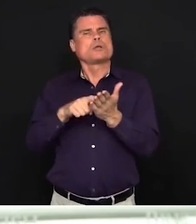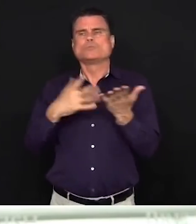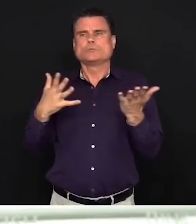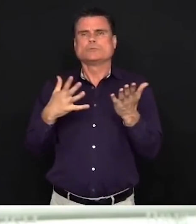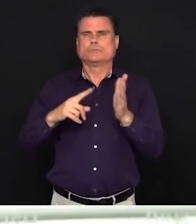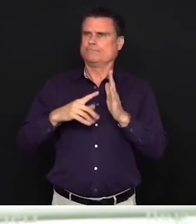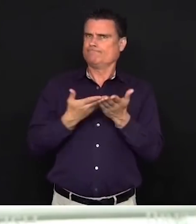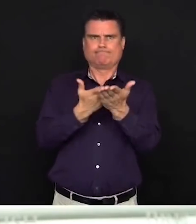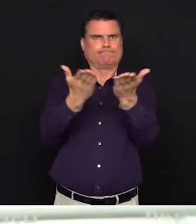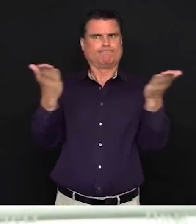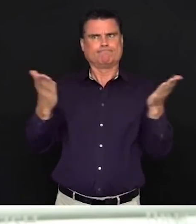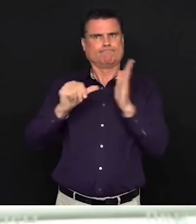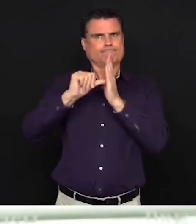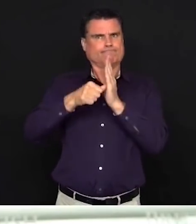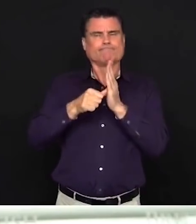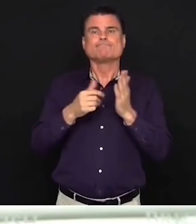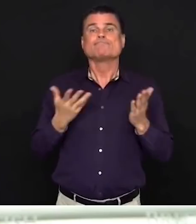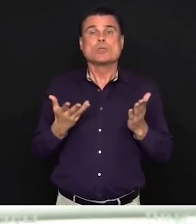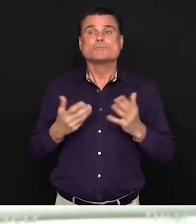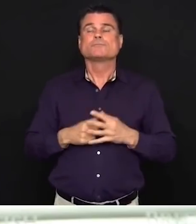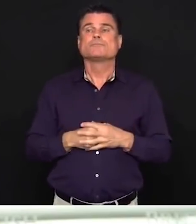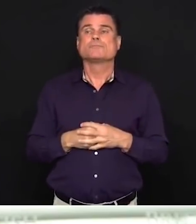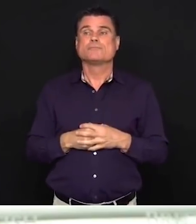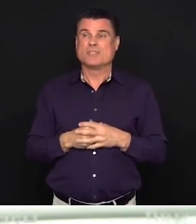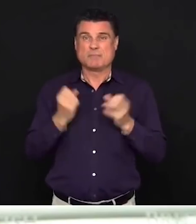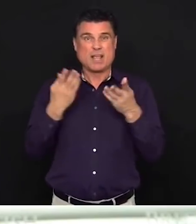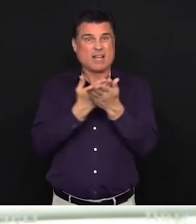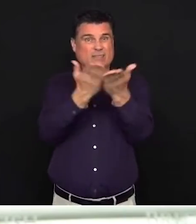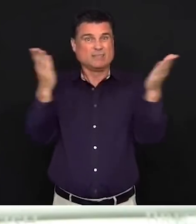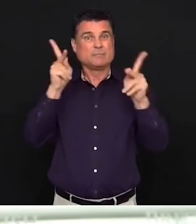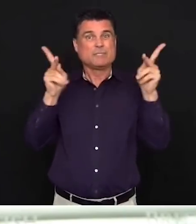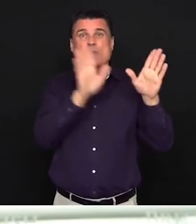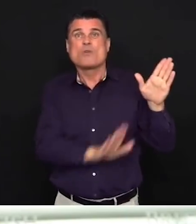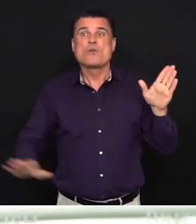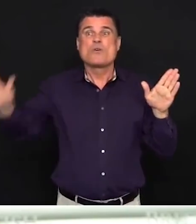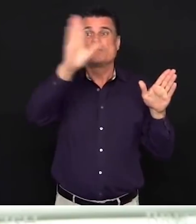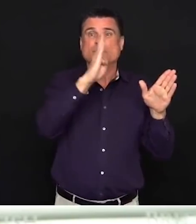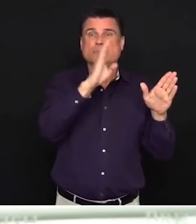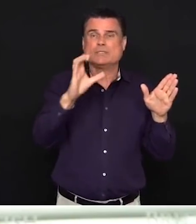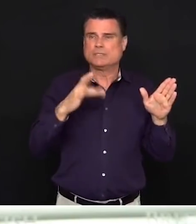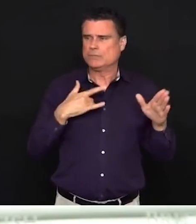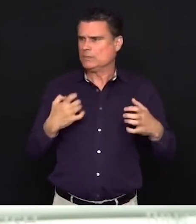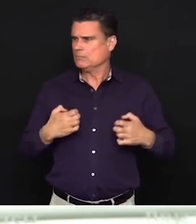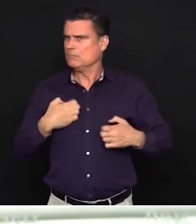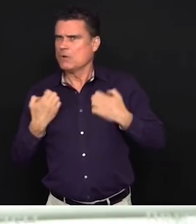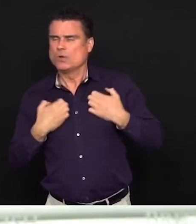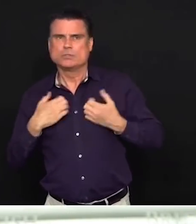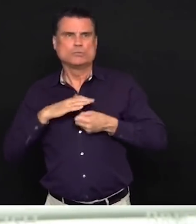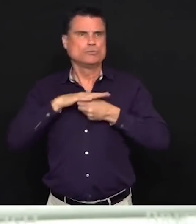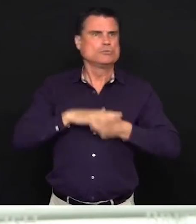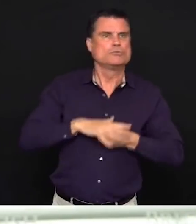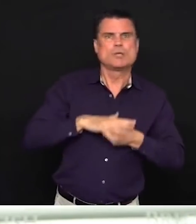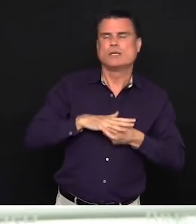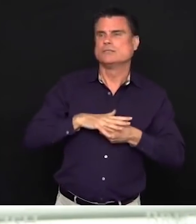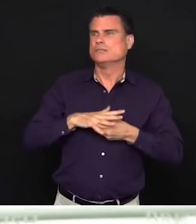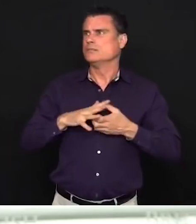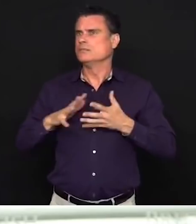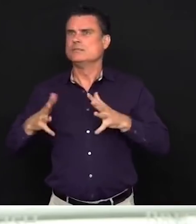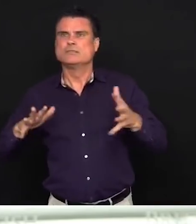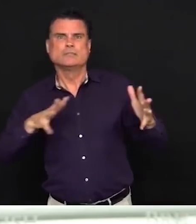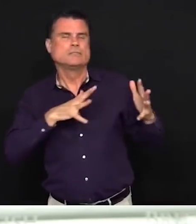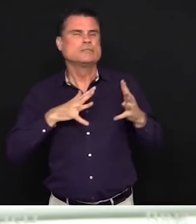British Columbia are dealing with at these really unprecedented times. The isolation, the loneliness,